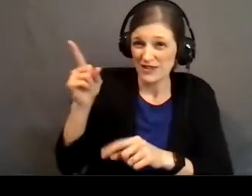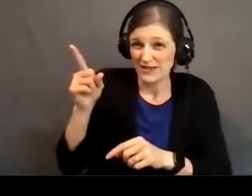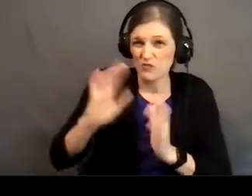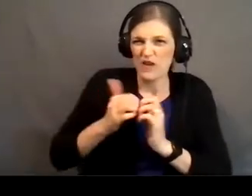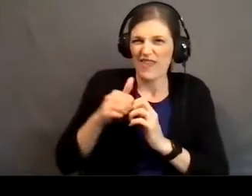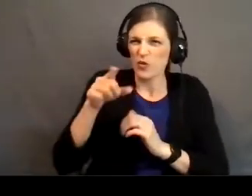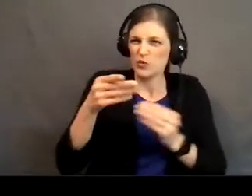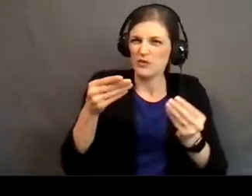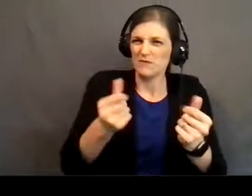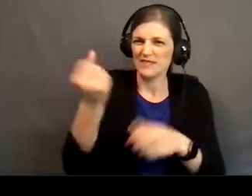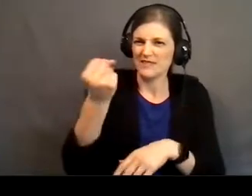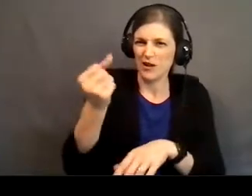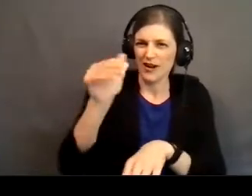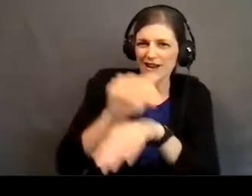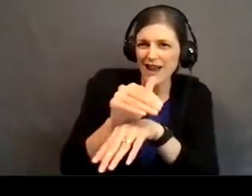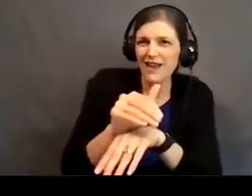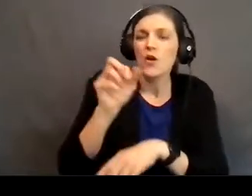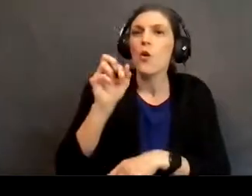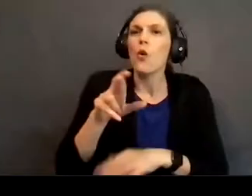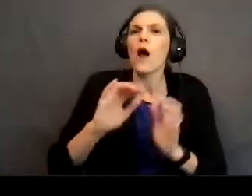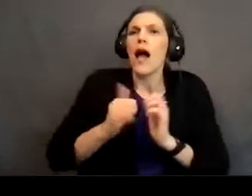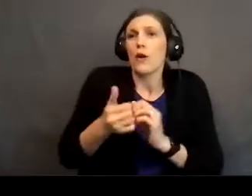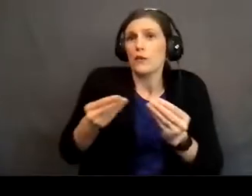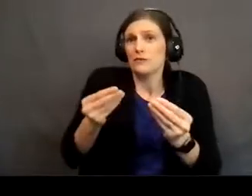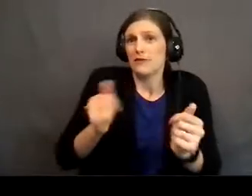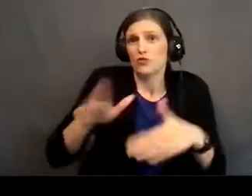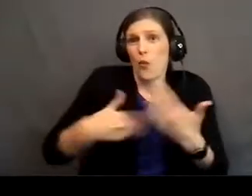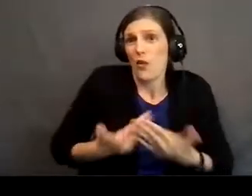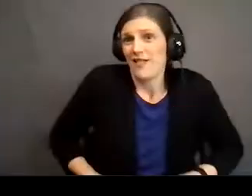Saturday evening? Or the way that you spend your entire life?